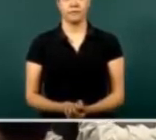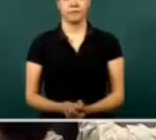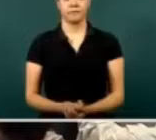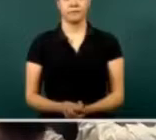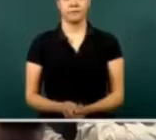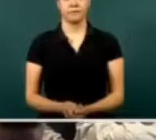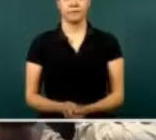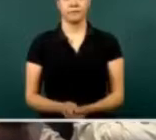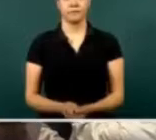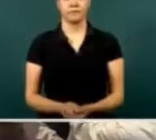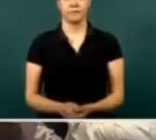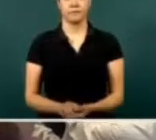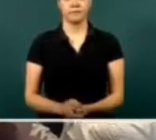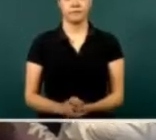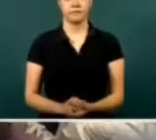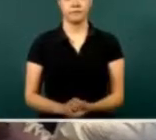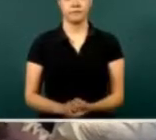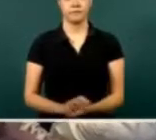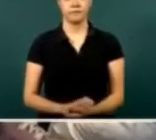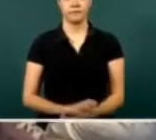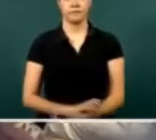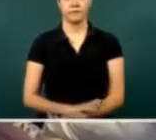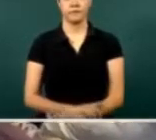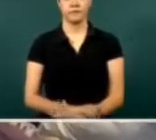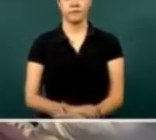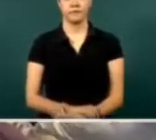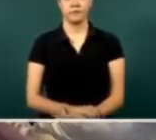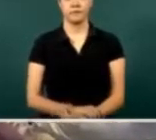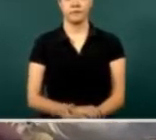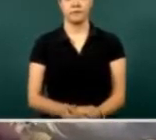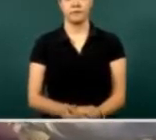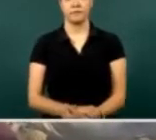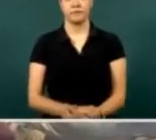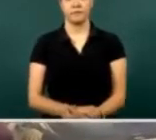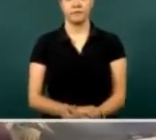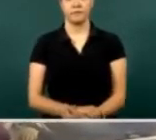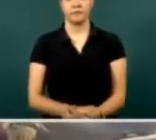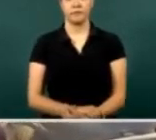Oh, so the, he's got crutches, so it's going to take him a minute.